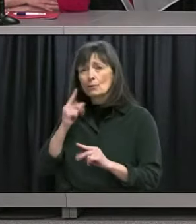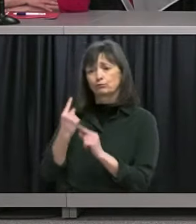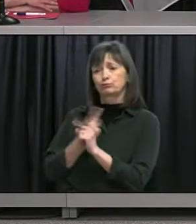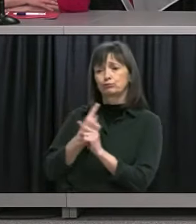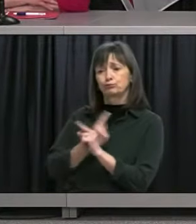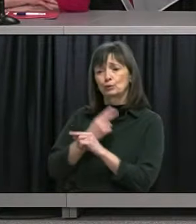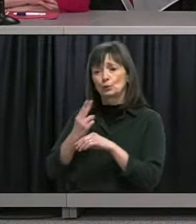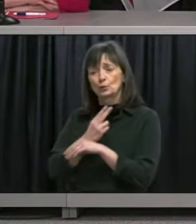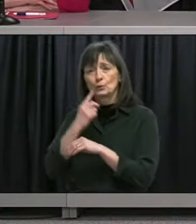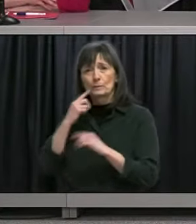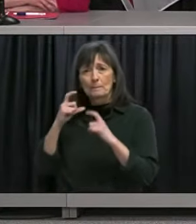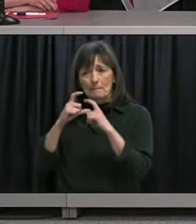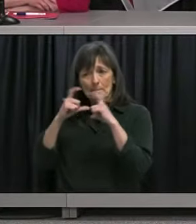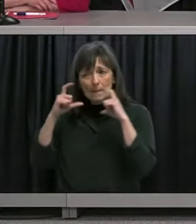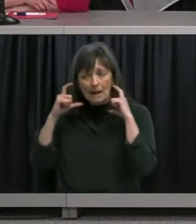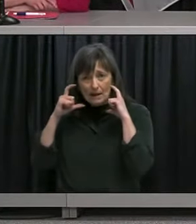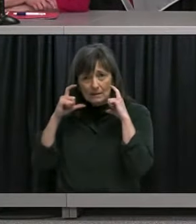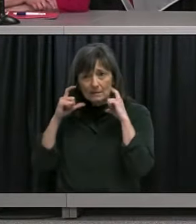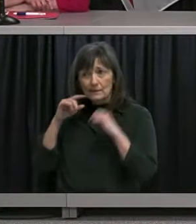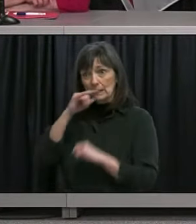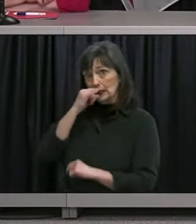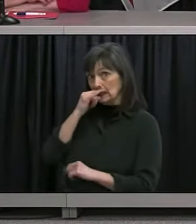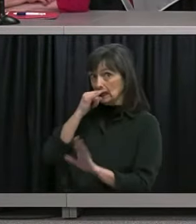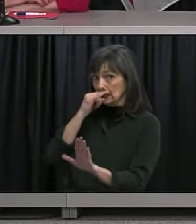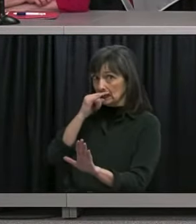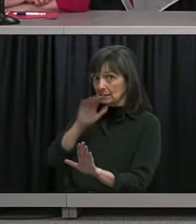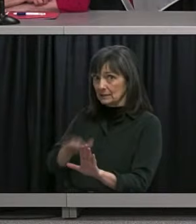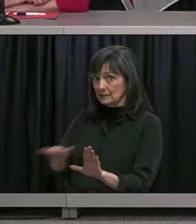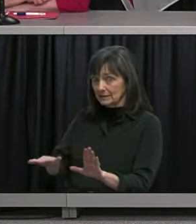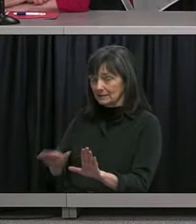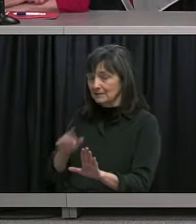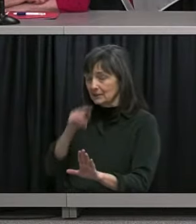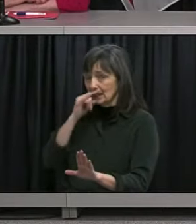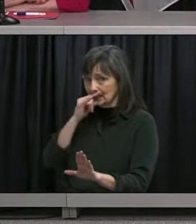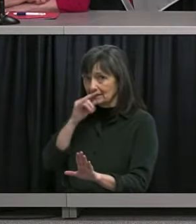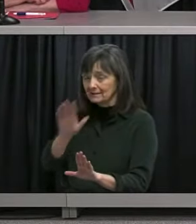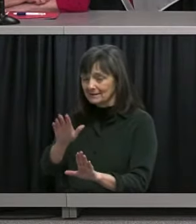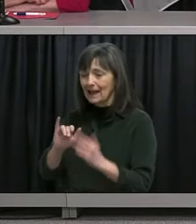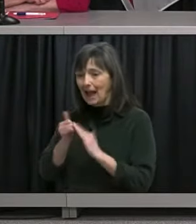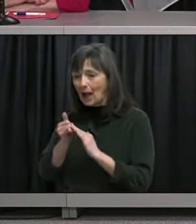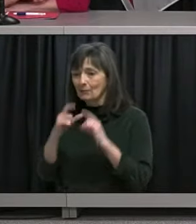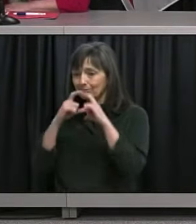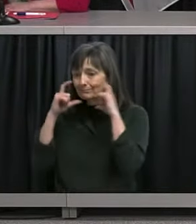good information about for kids storing and wearing their mask